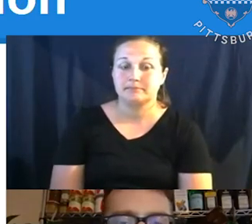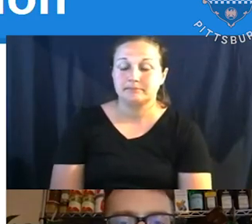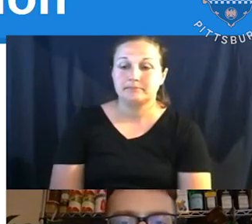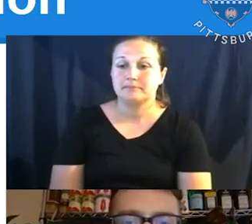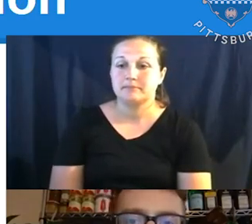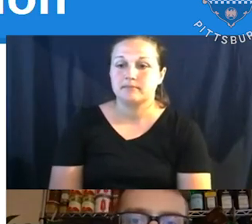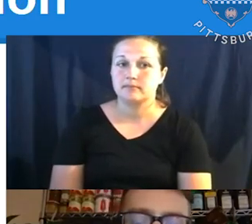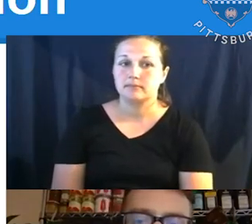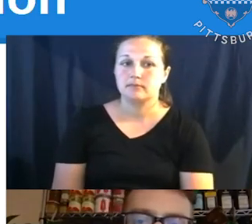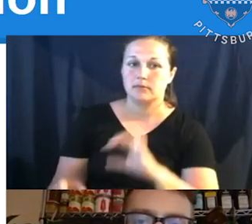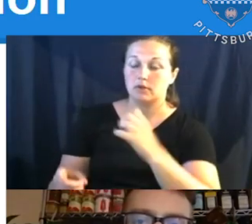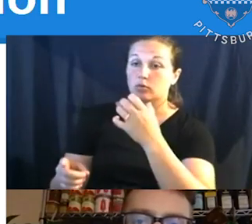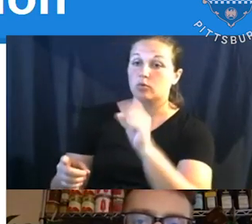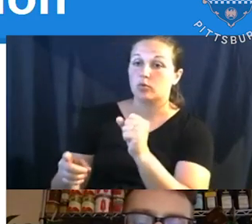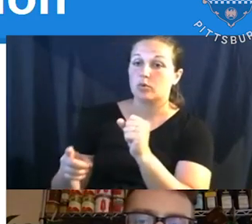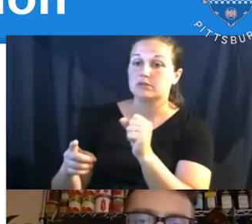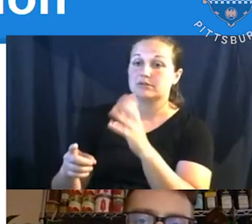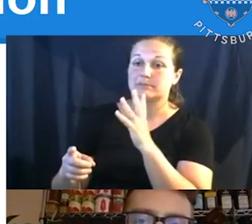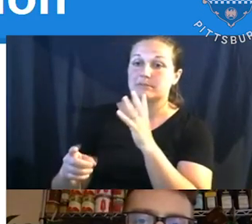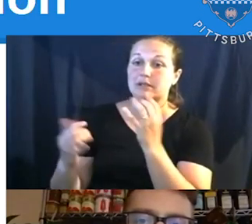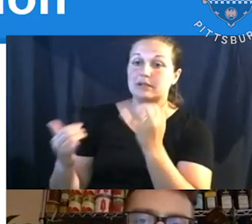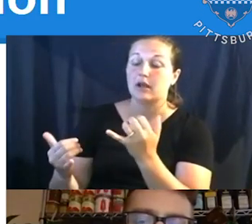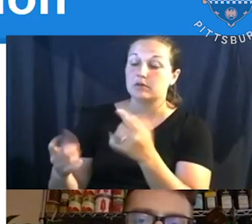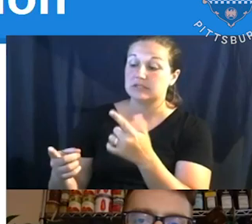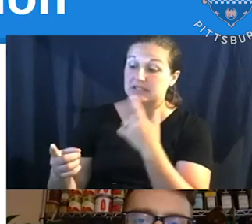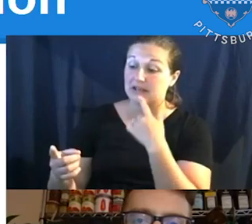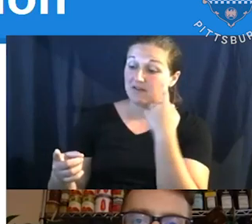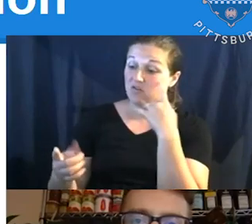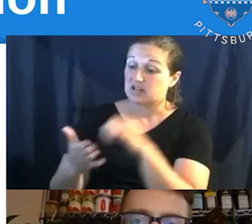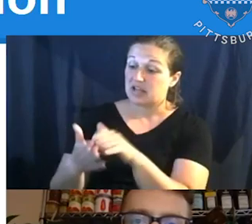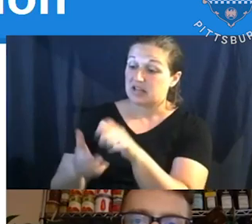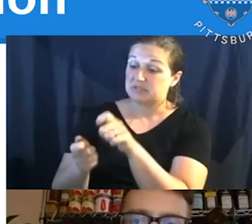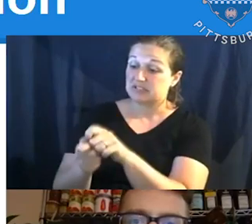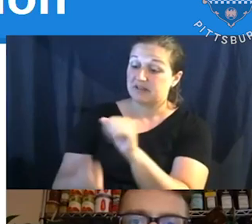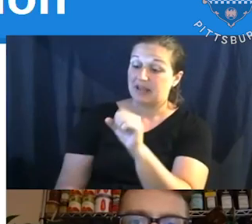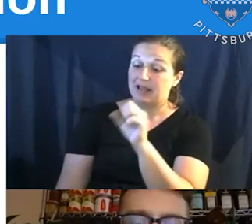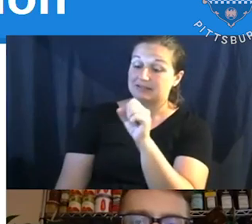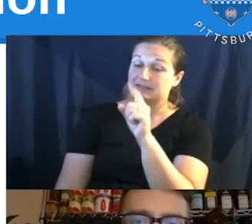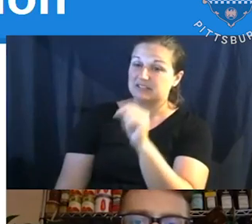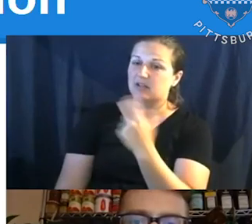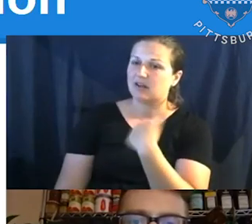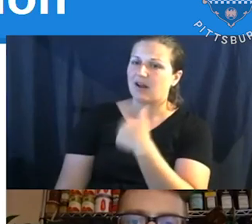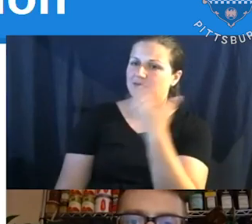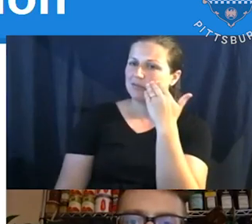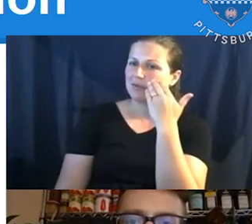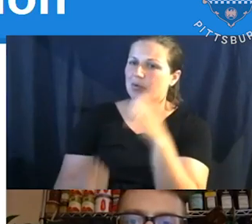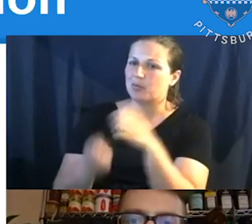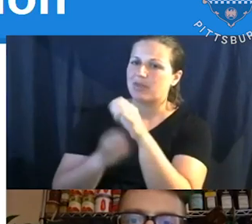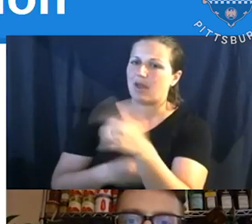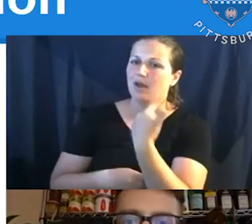Sure. Absolutely. Dave, um, you know, for that specific asset, I am familiar with that. We have had discussions, um,